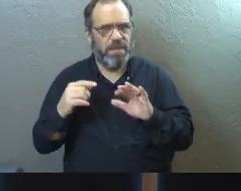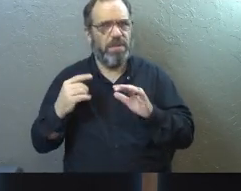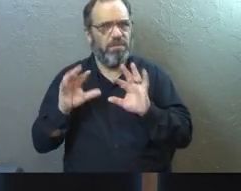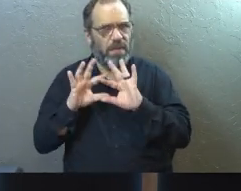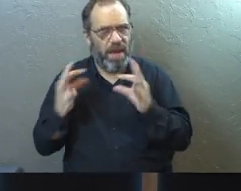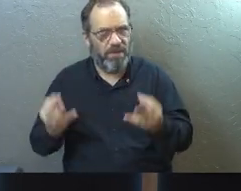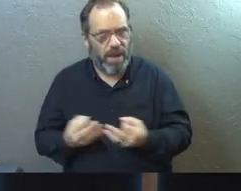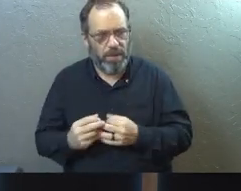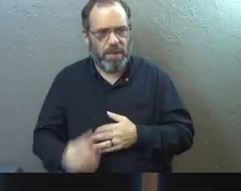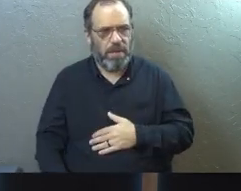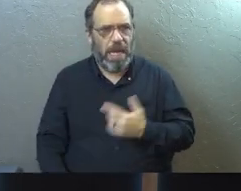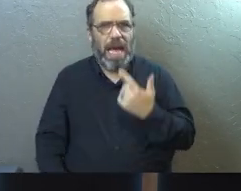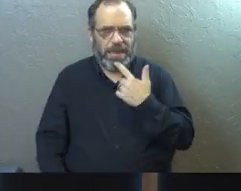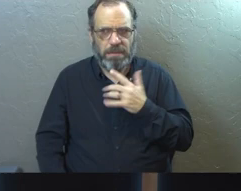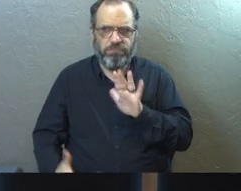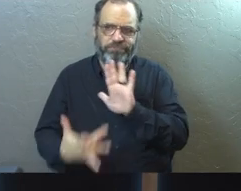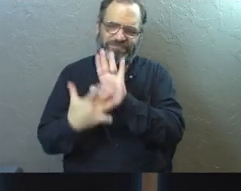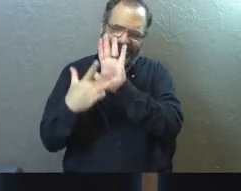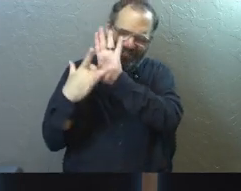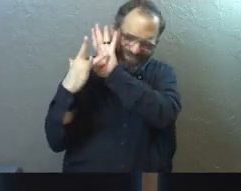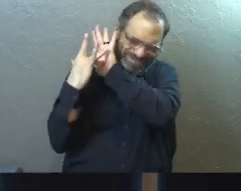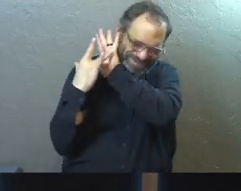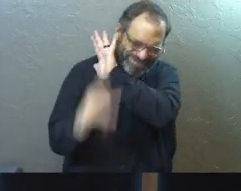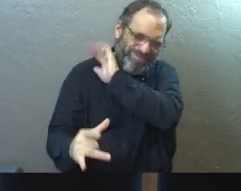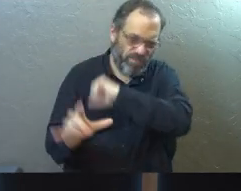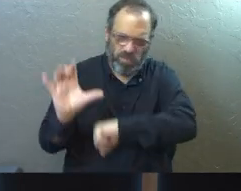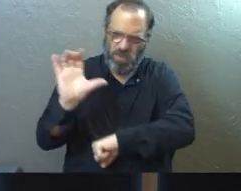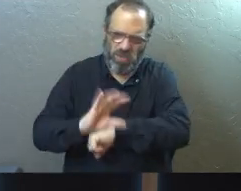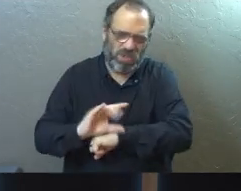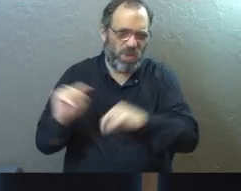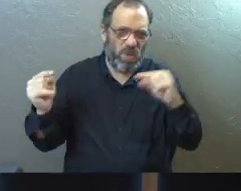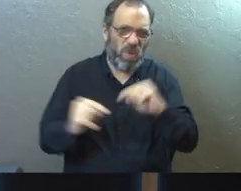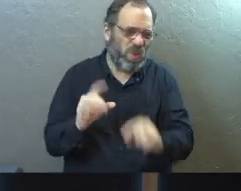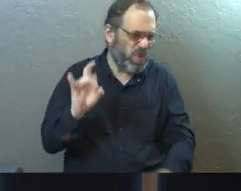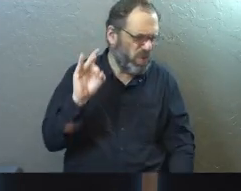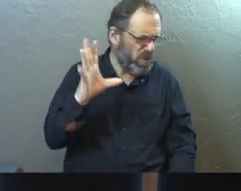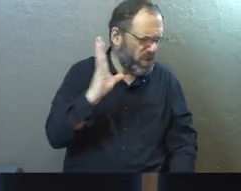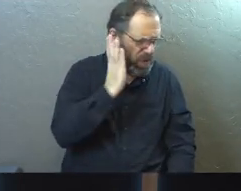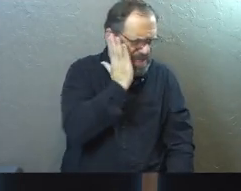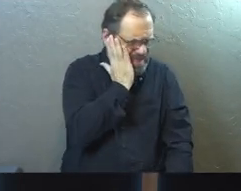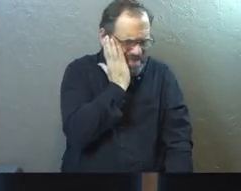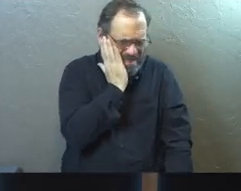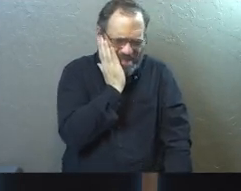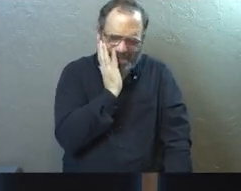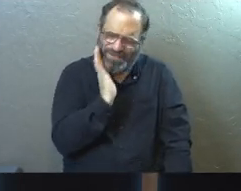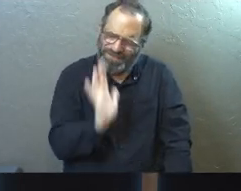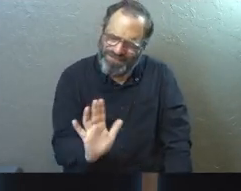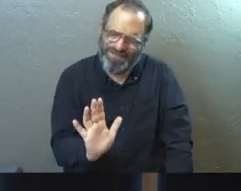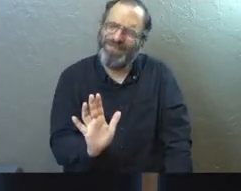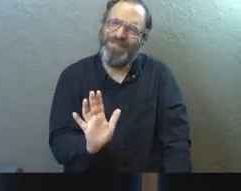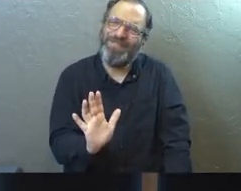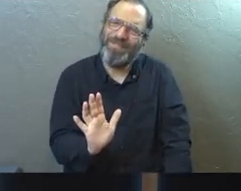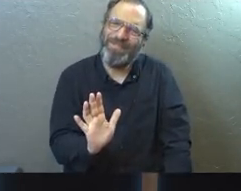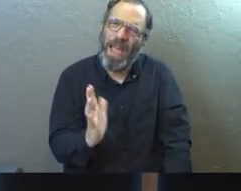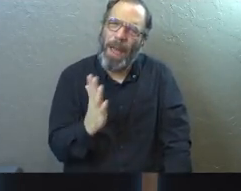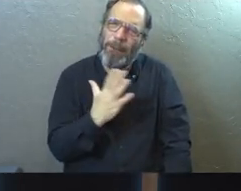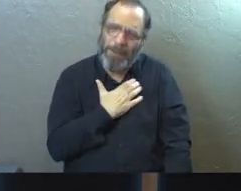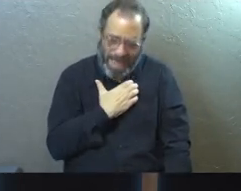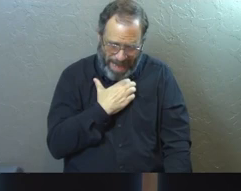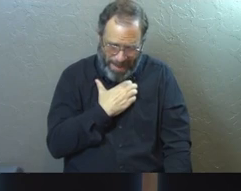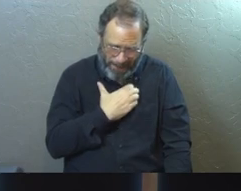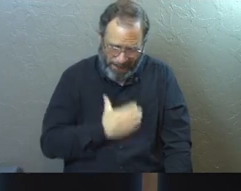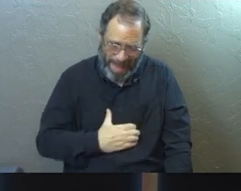And very much, I would say, we got hurt at that church. There was real pain and real hurt that happened. And I can tell you, my